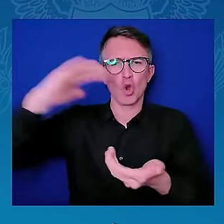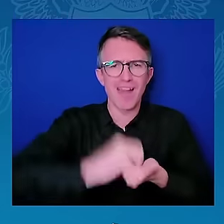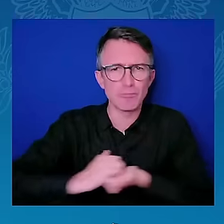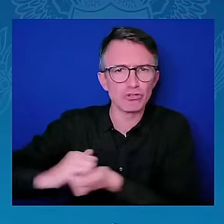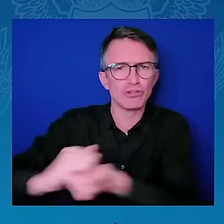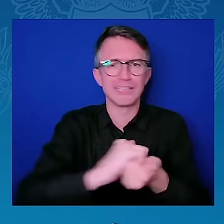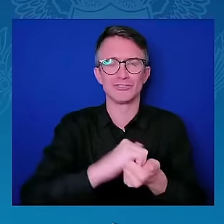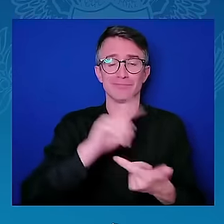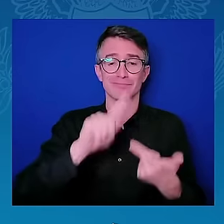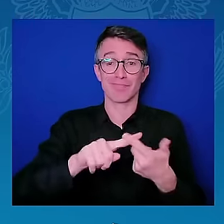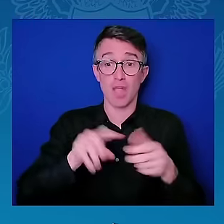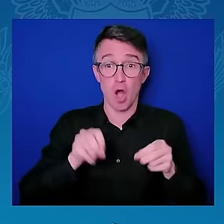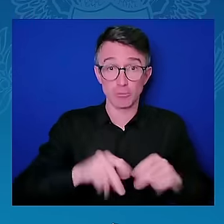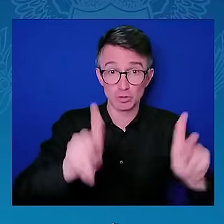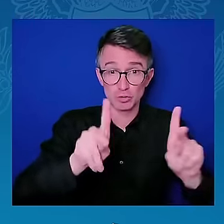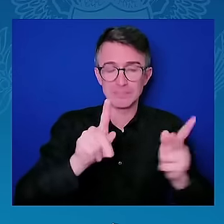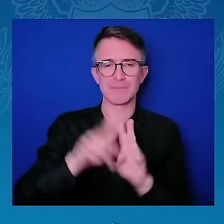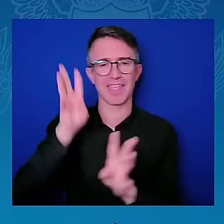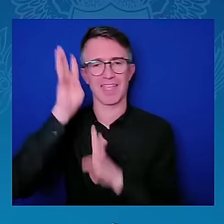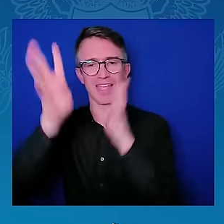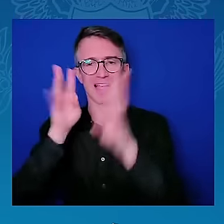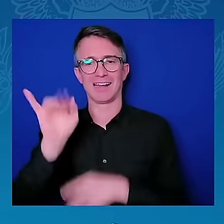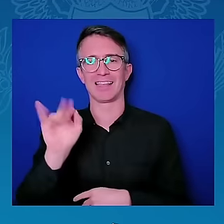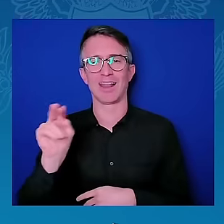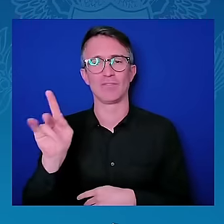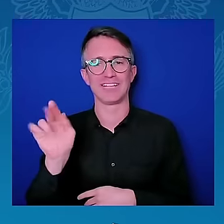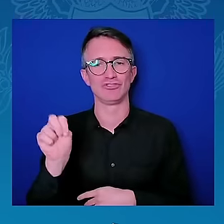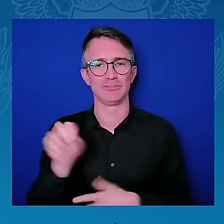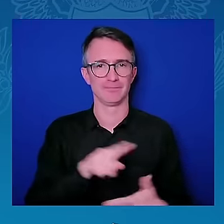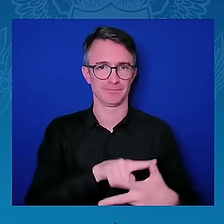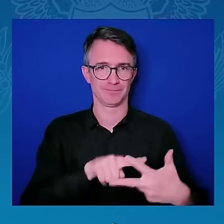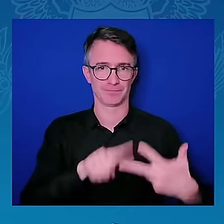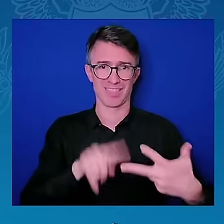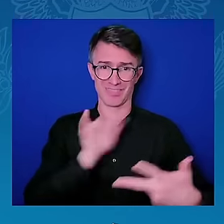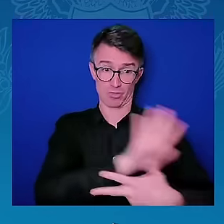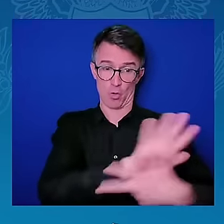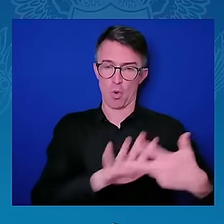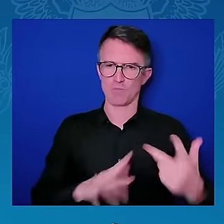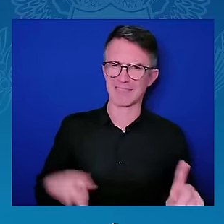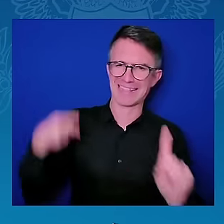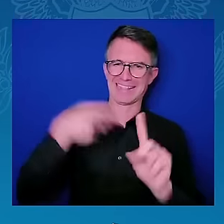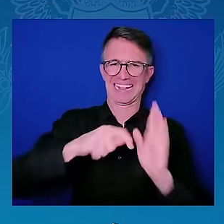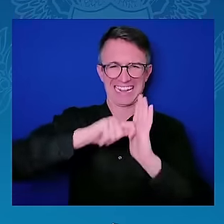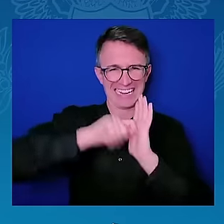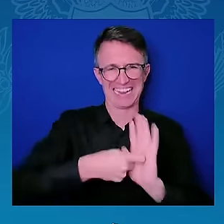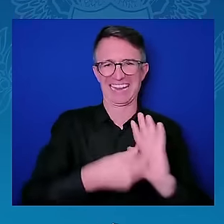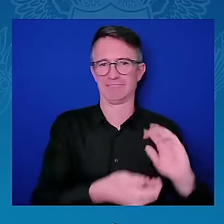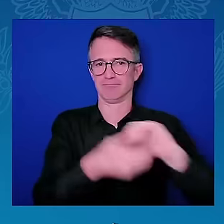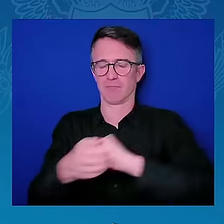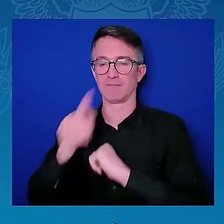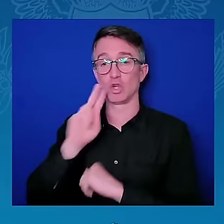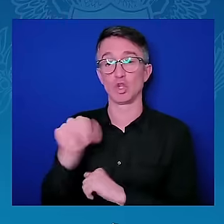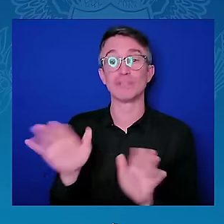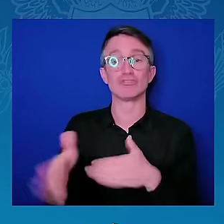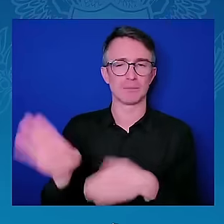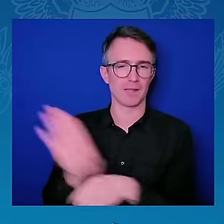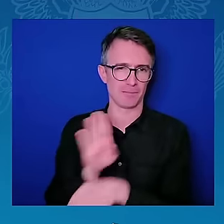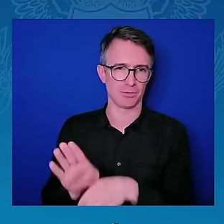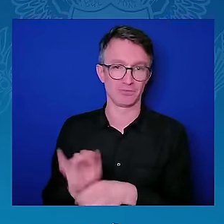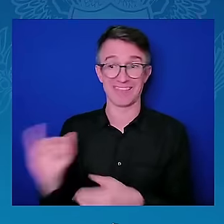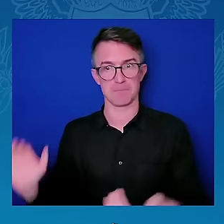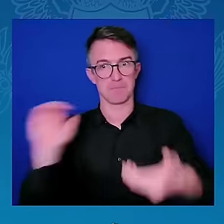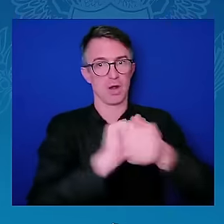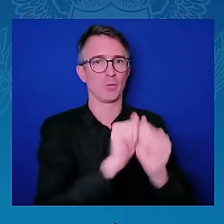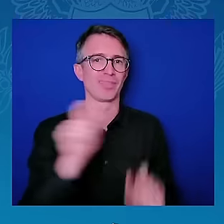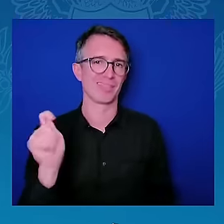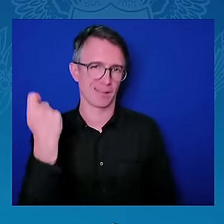long been a priority of the U.S. Chamber's work in Kenya. The Chamber brings partners together to advance commercial cooperation between our